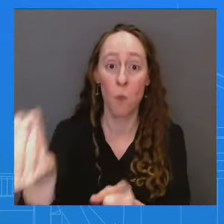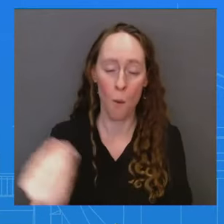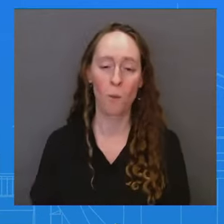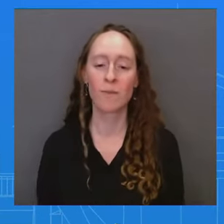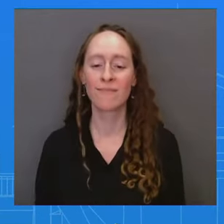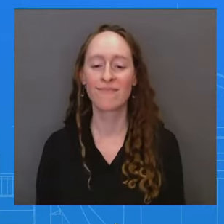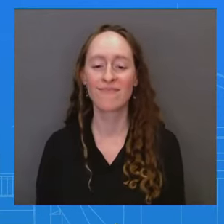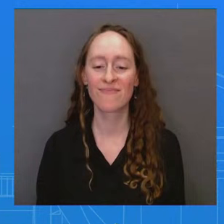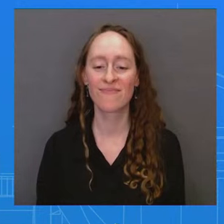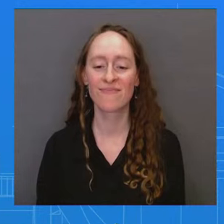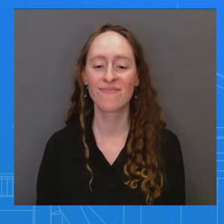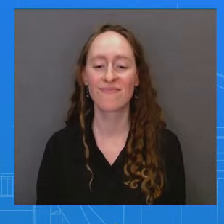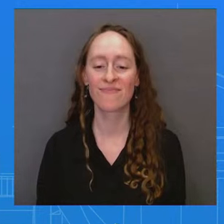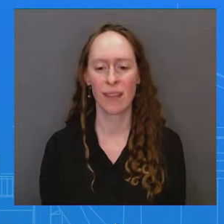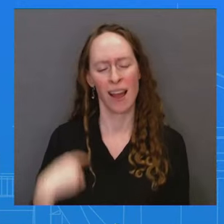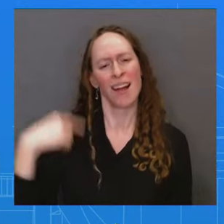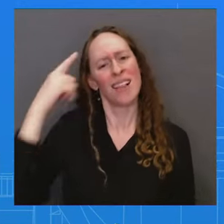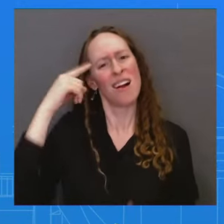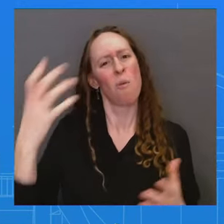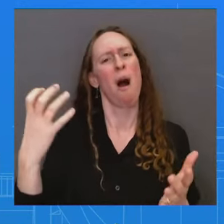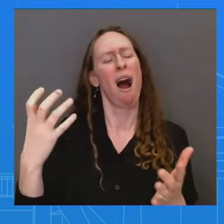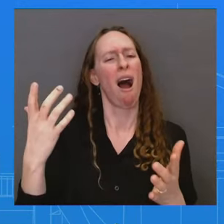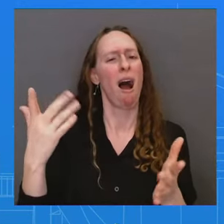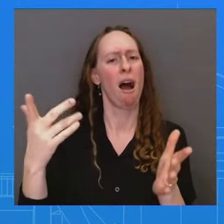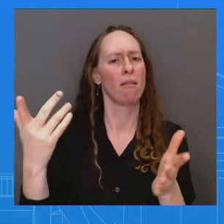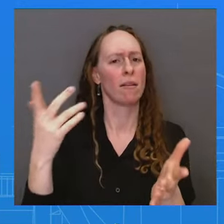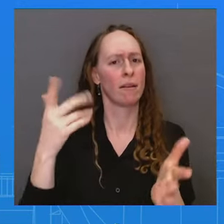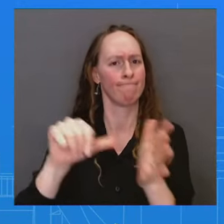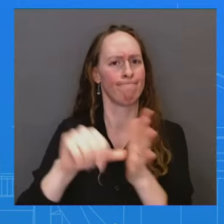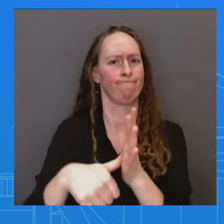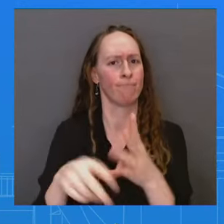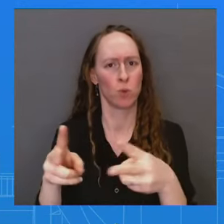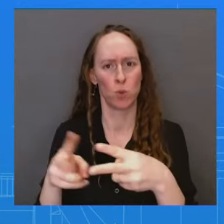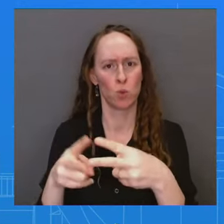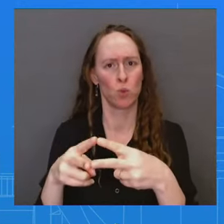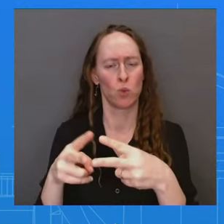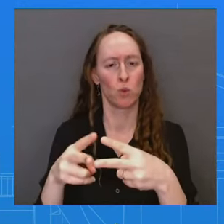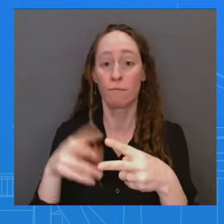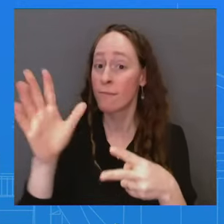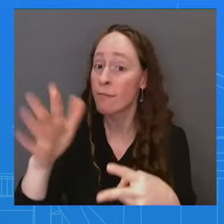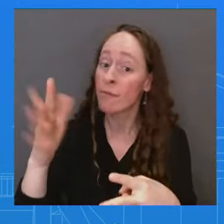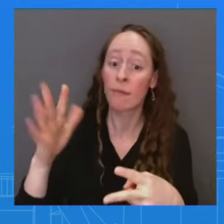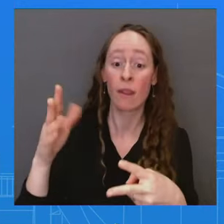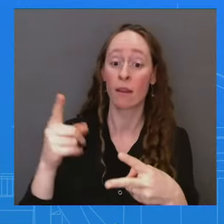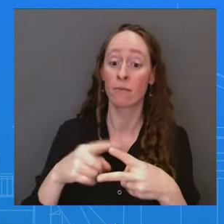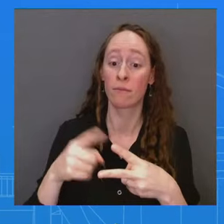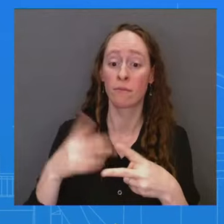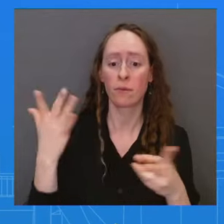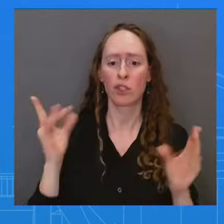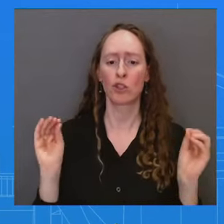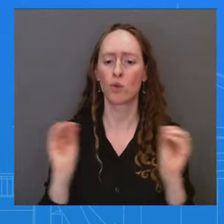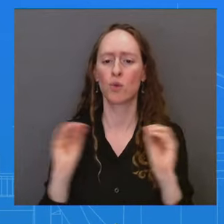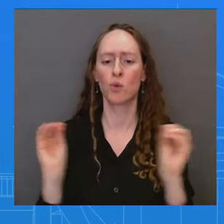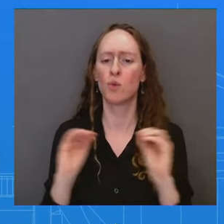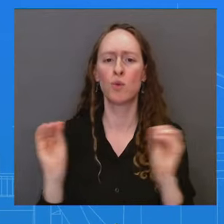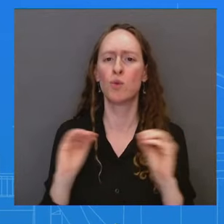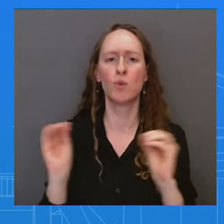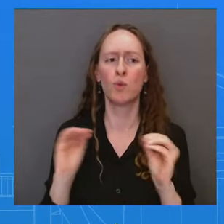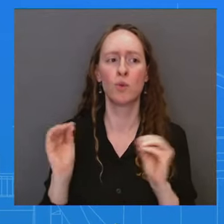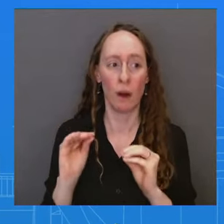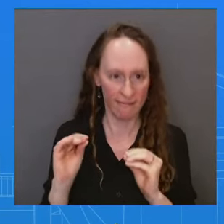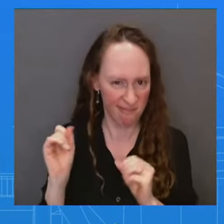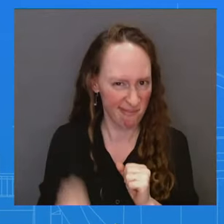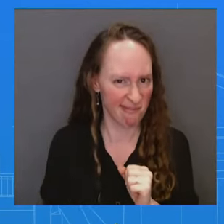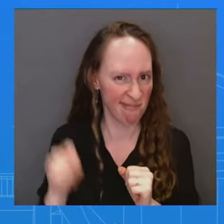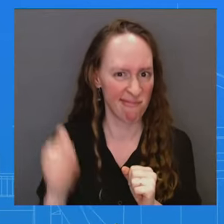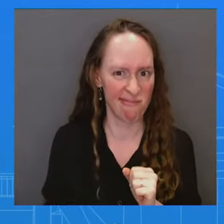— the report noted — there's no evidence of any sort of wide-scale diversion or illicit diversion of any of the material that's been